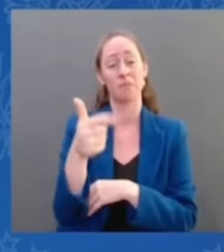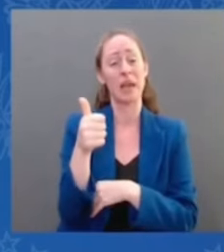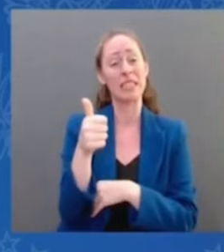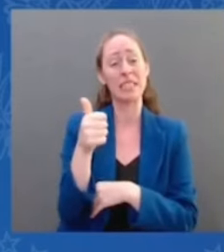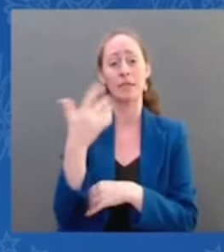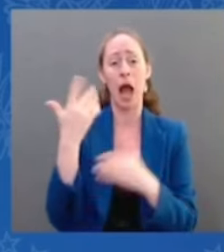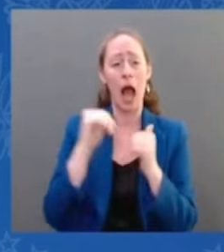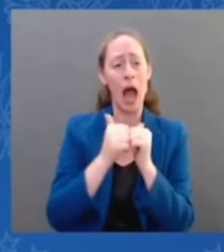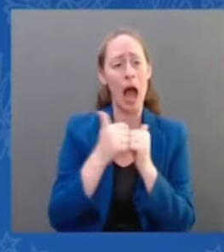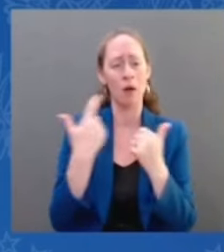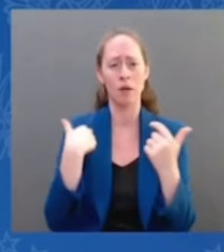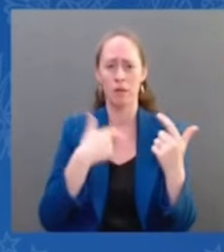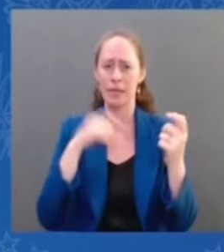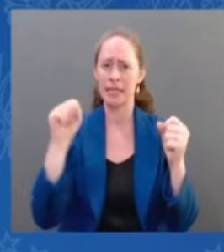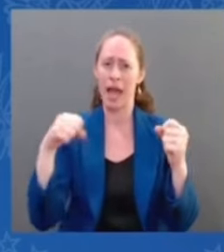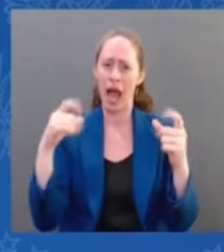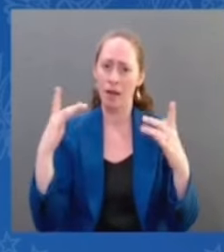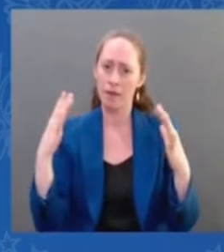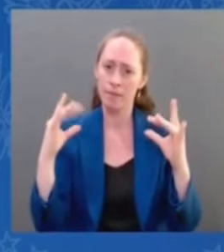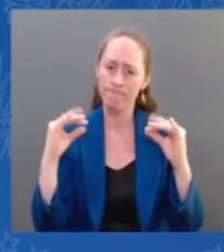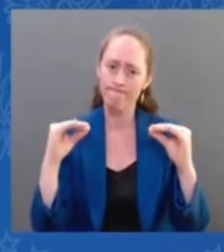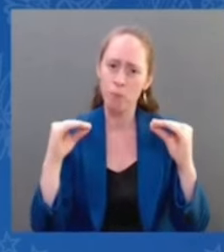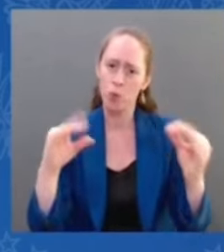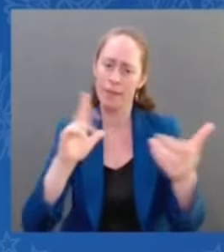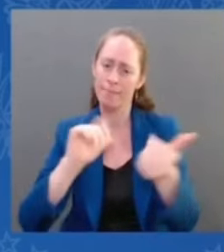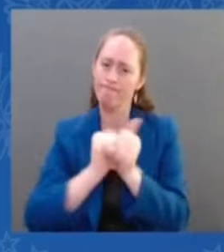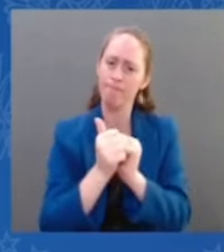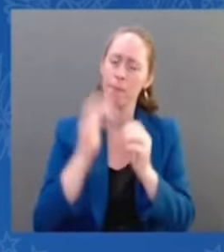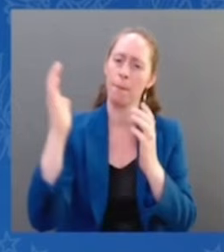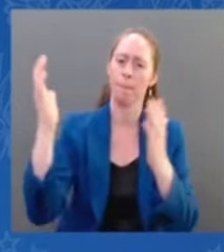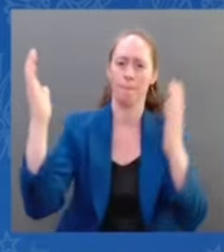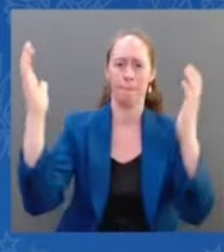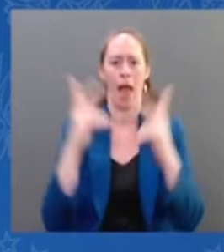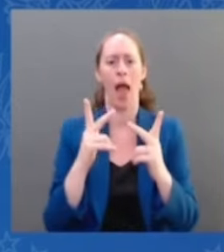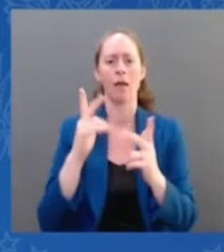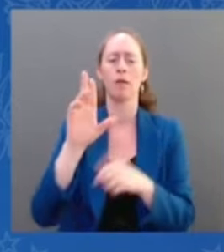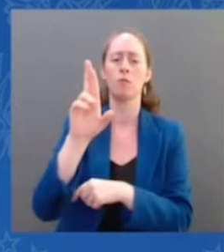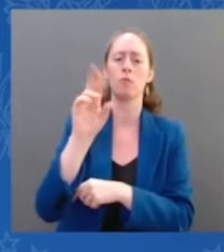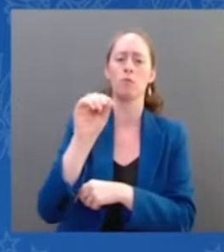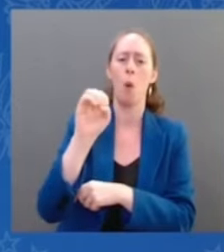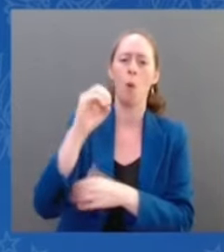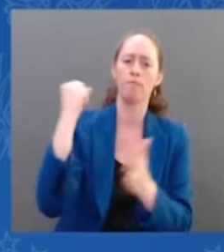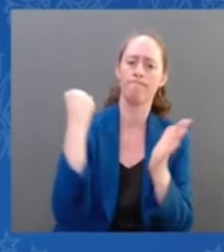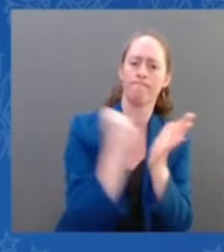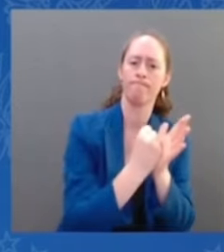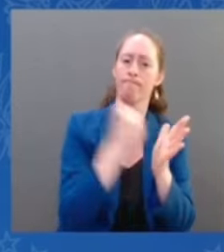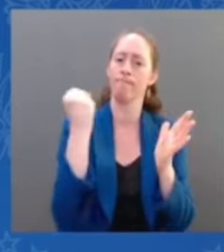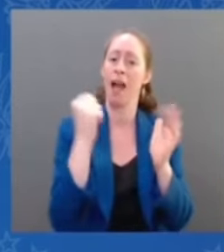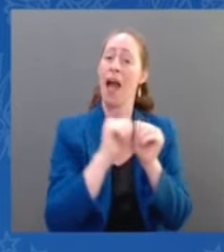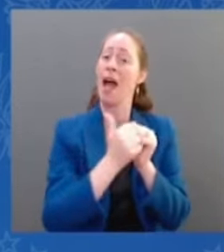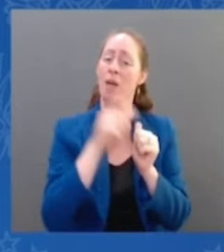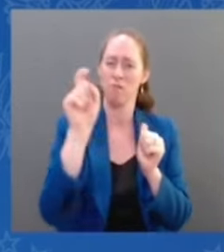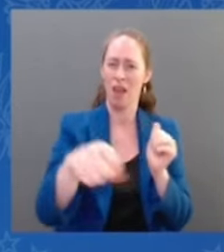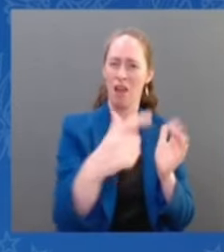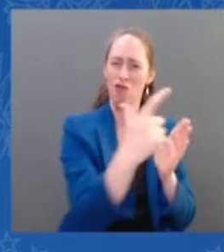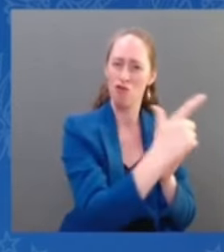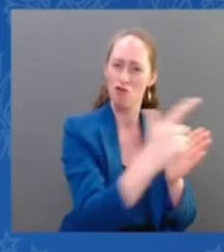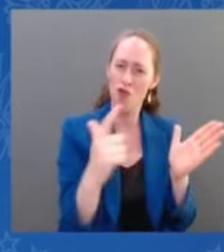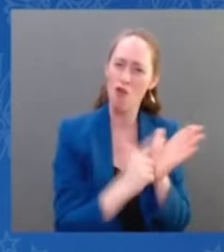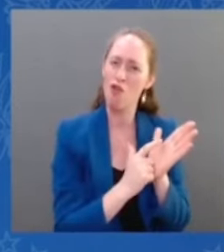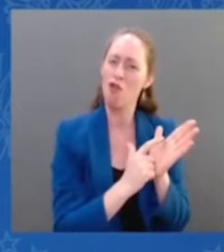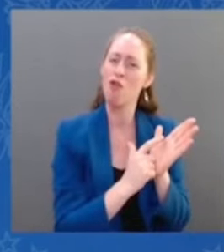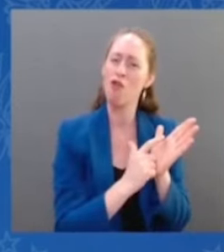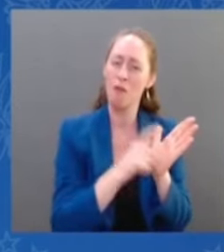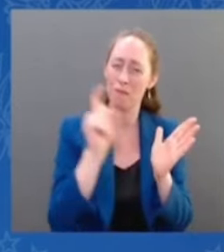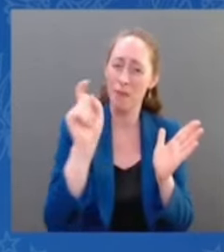which I will sign immediately upon its passage at my desk. And we can't wait. Extreme Republican